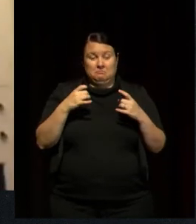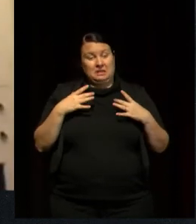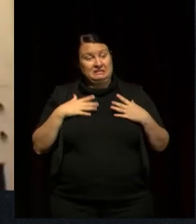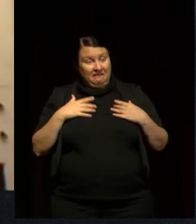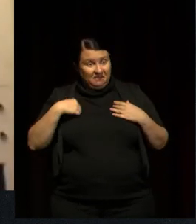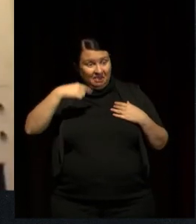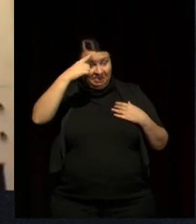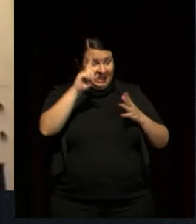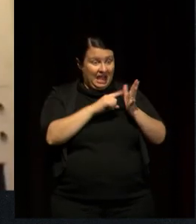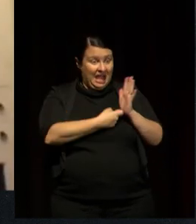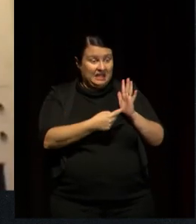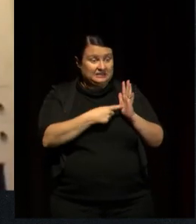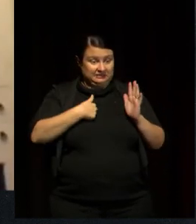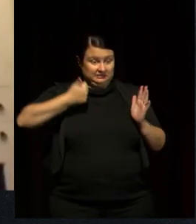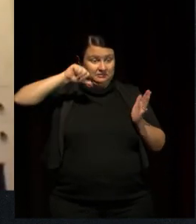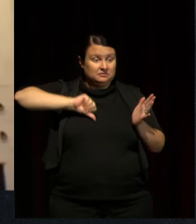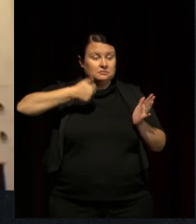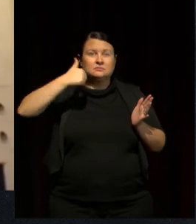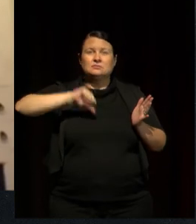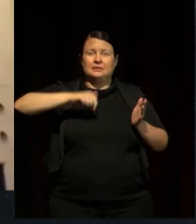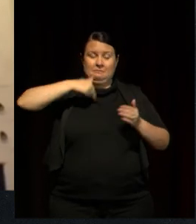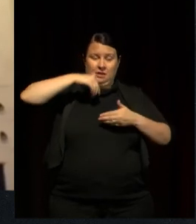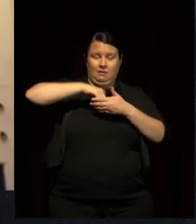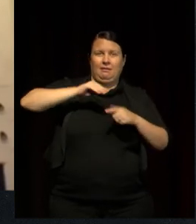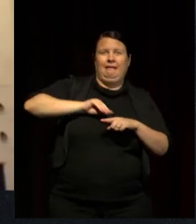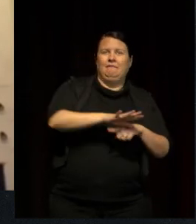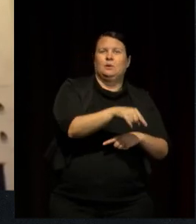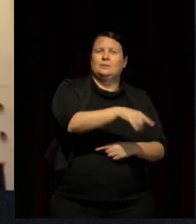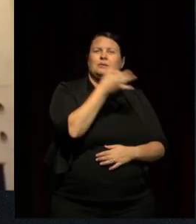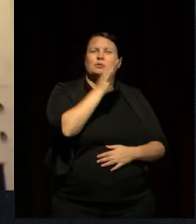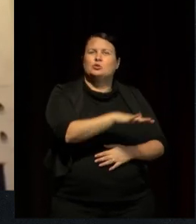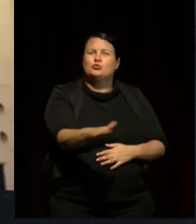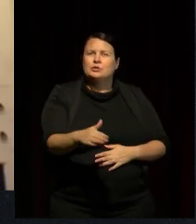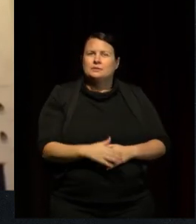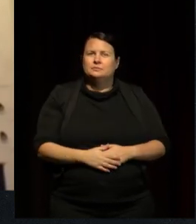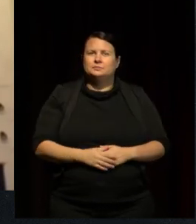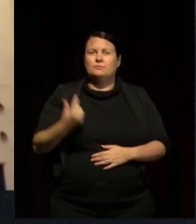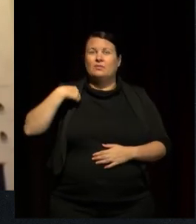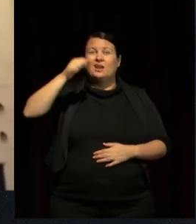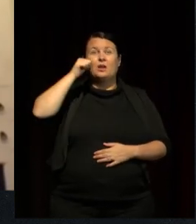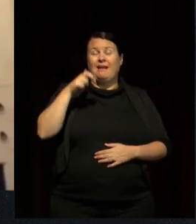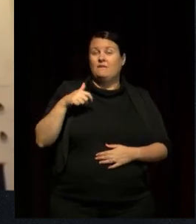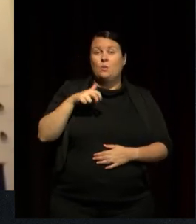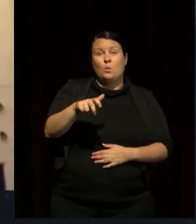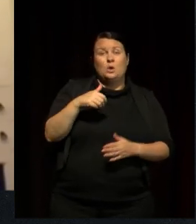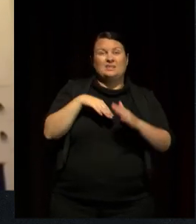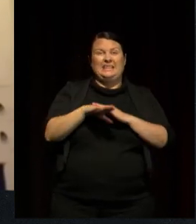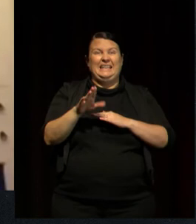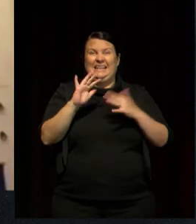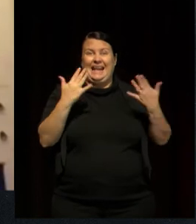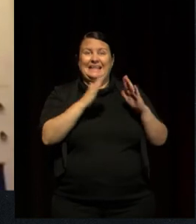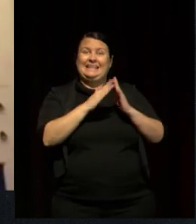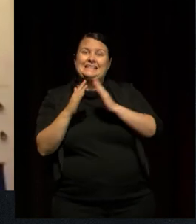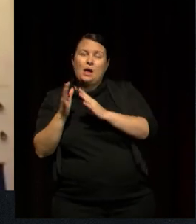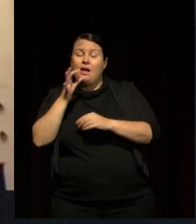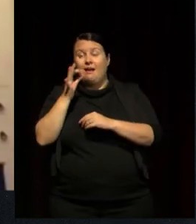people's own art making capacity. And I know if I was to walk down the street in any town and I ask my students when they come